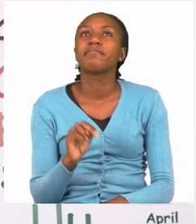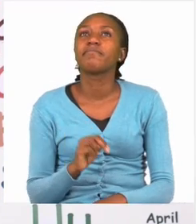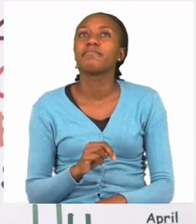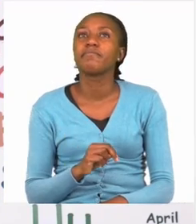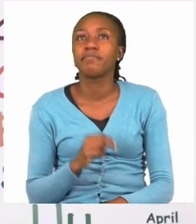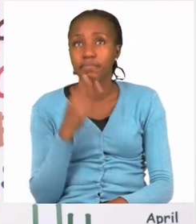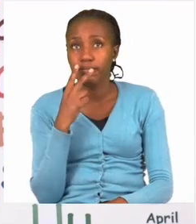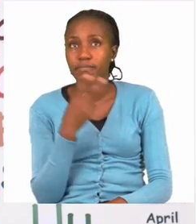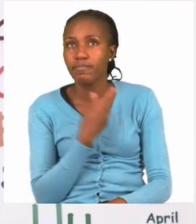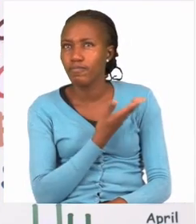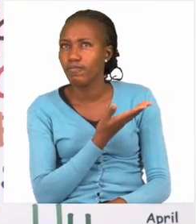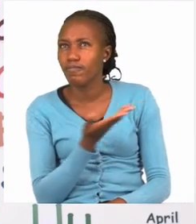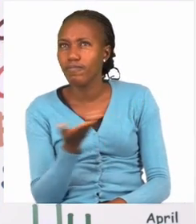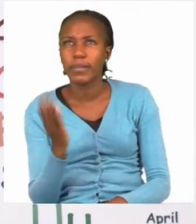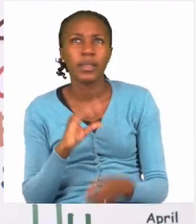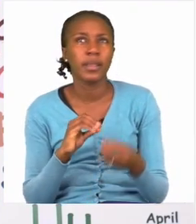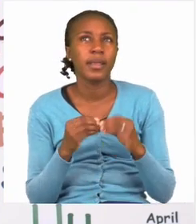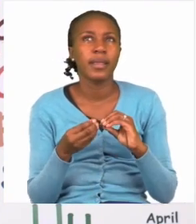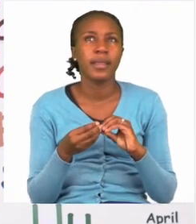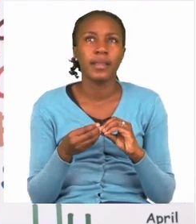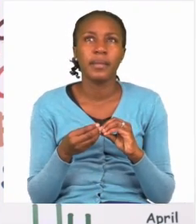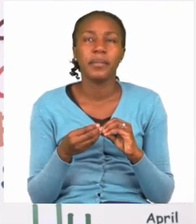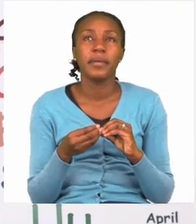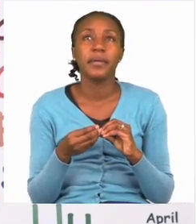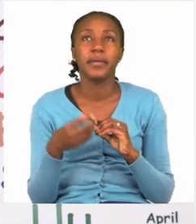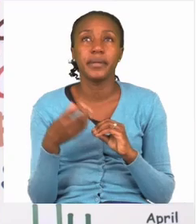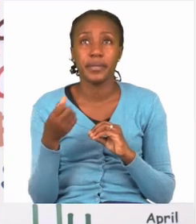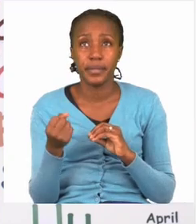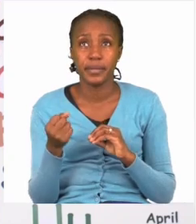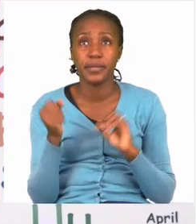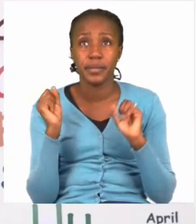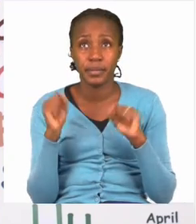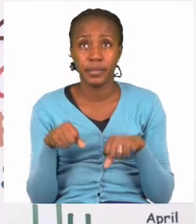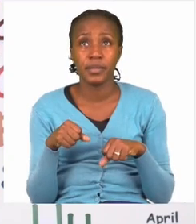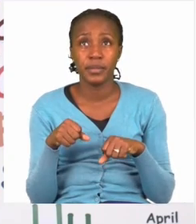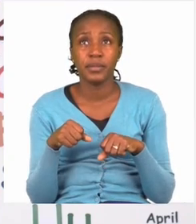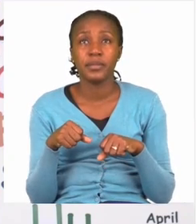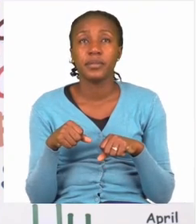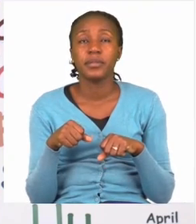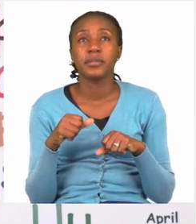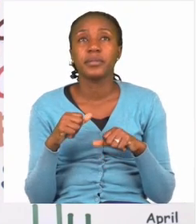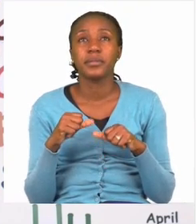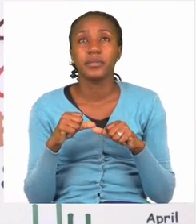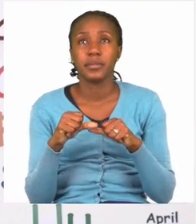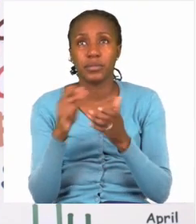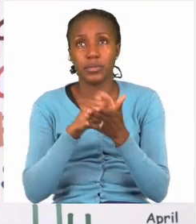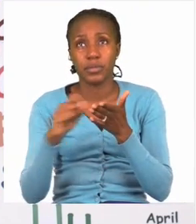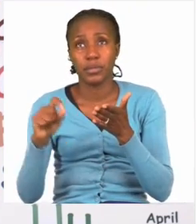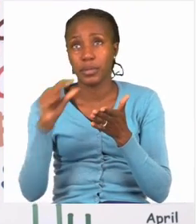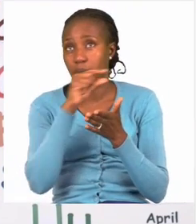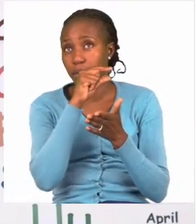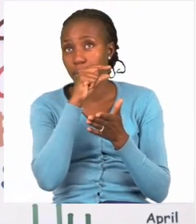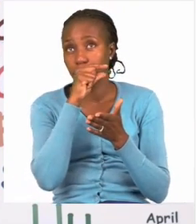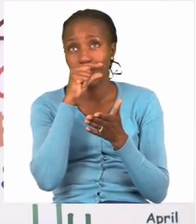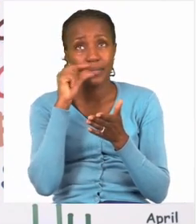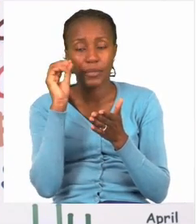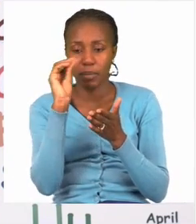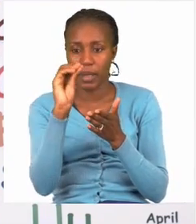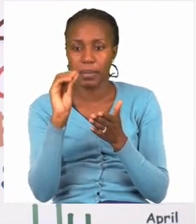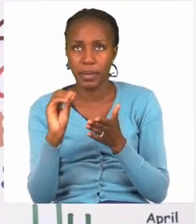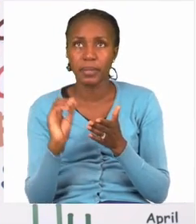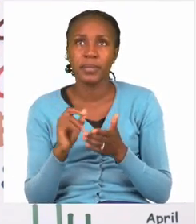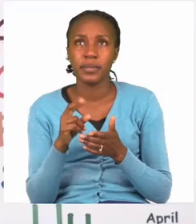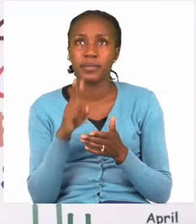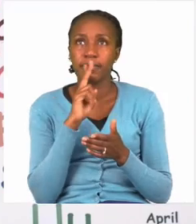you have all the numbers that you will then have to go ahead to write down in the spaces provided. Now let's